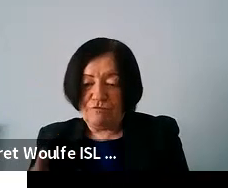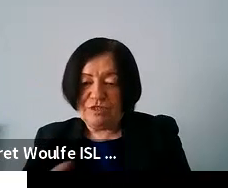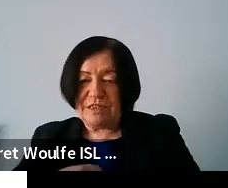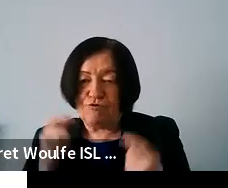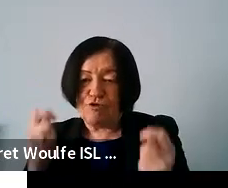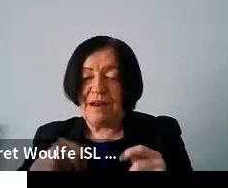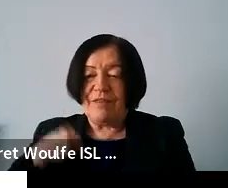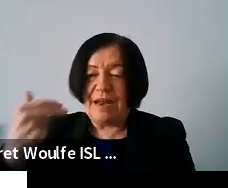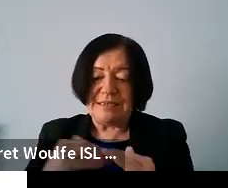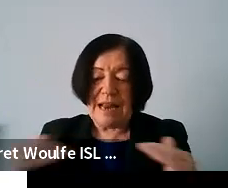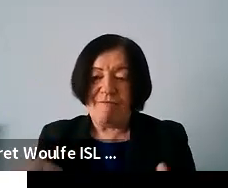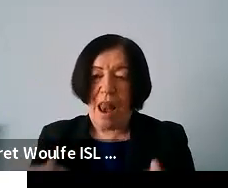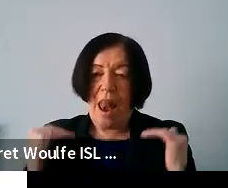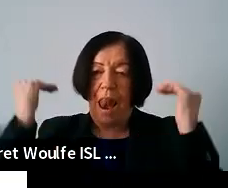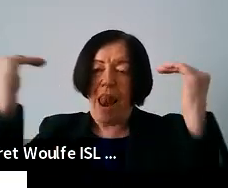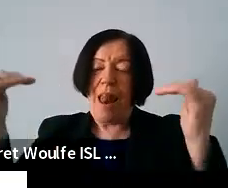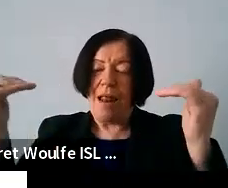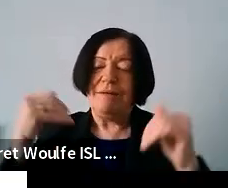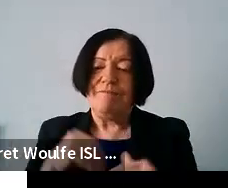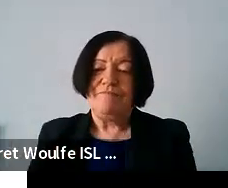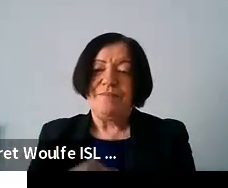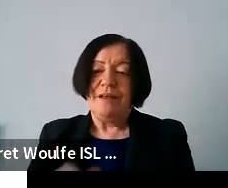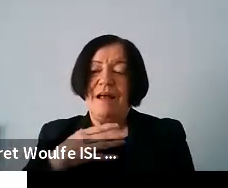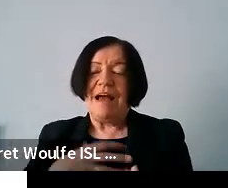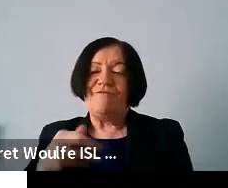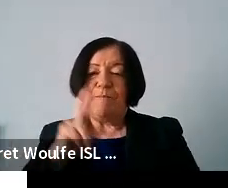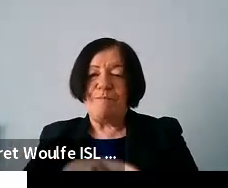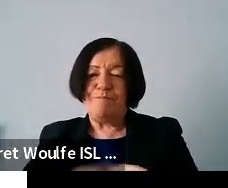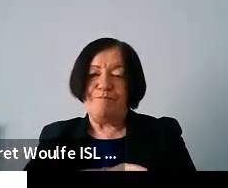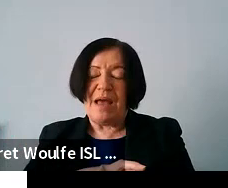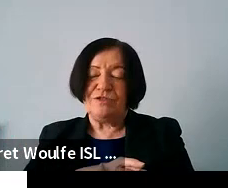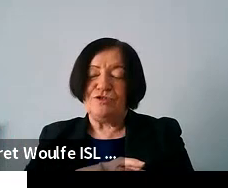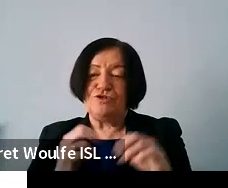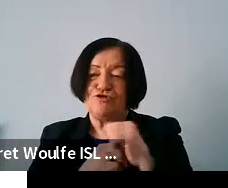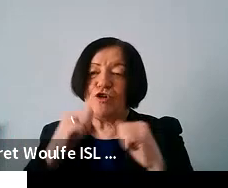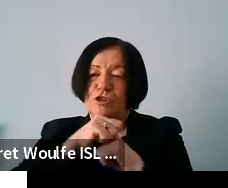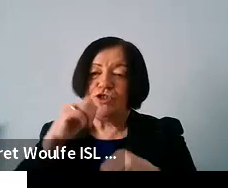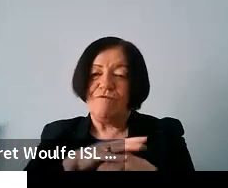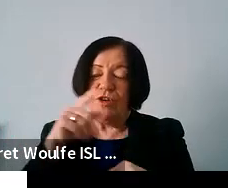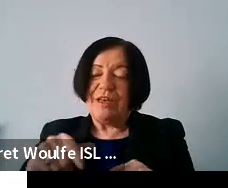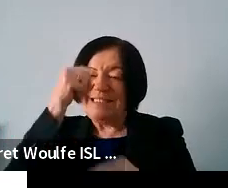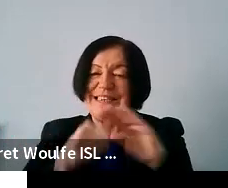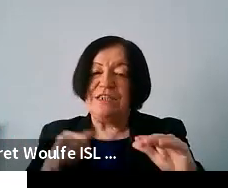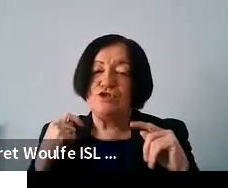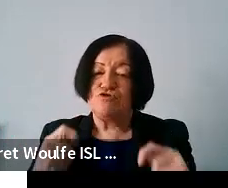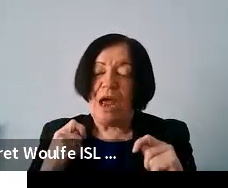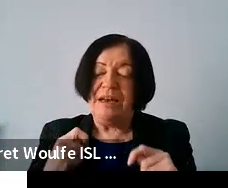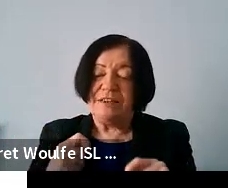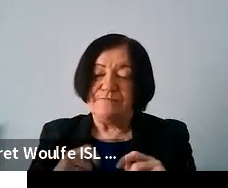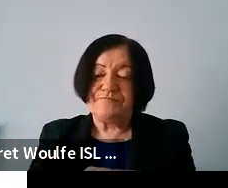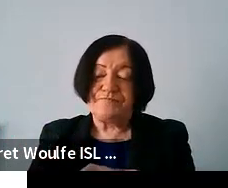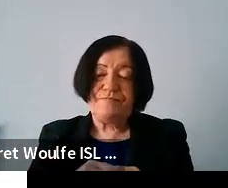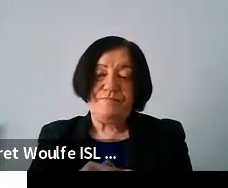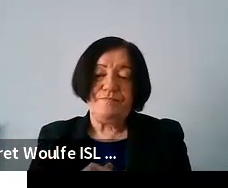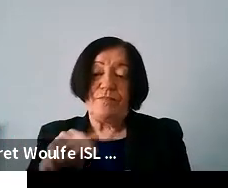the next level um so just to kind of really have a better infrastructure for digital skills training um in